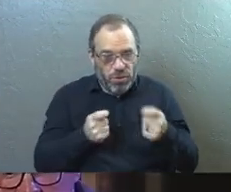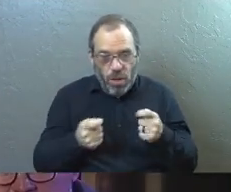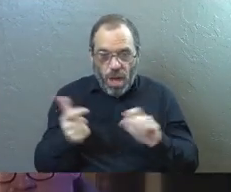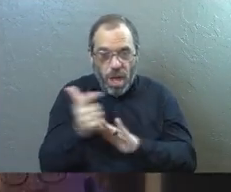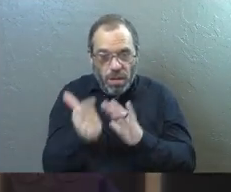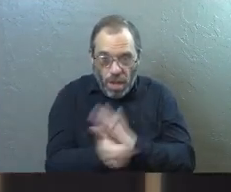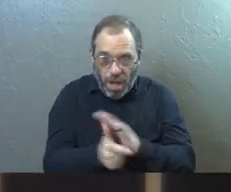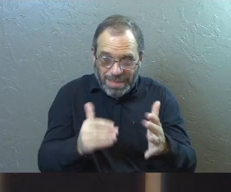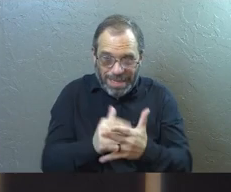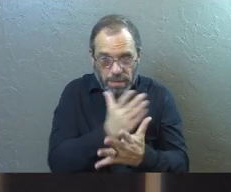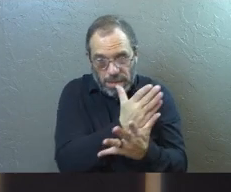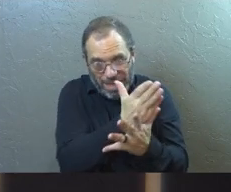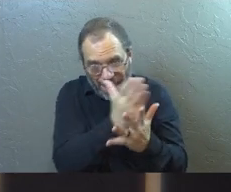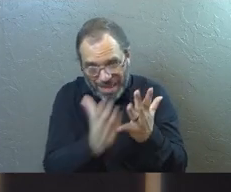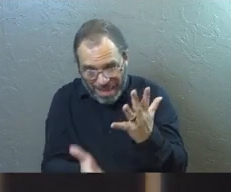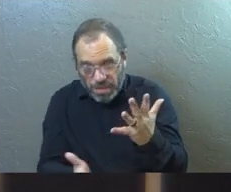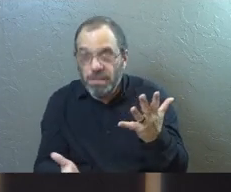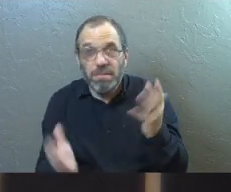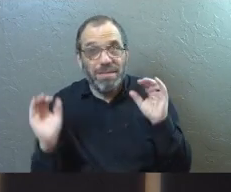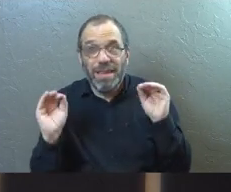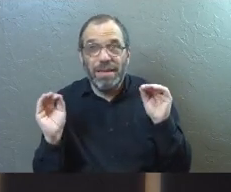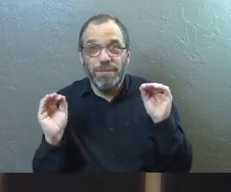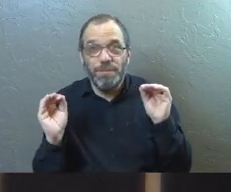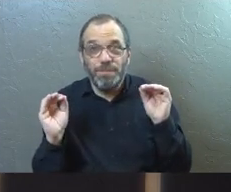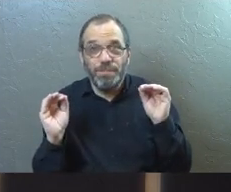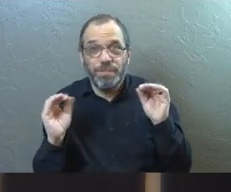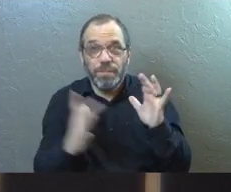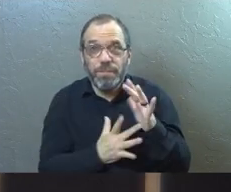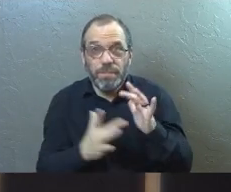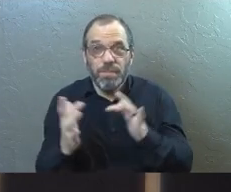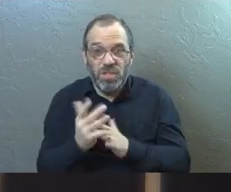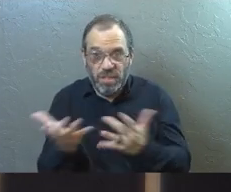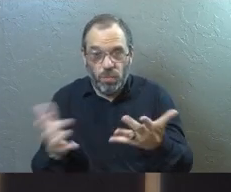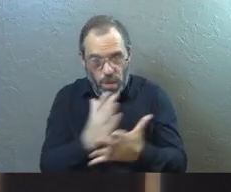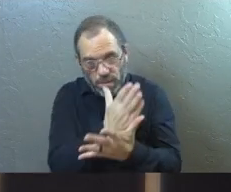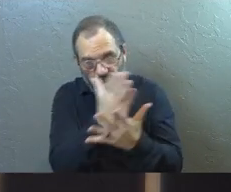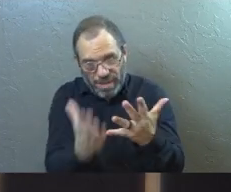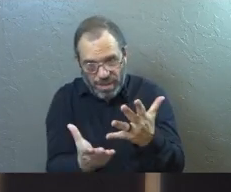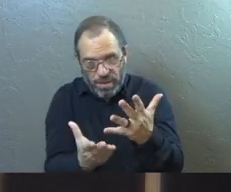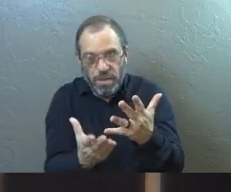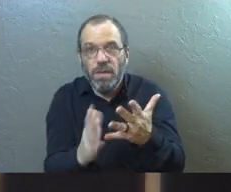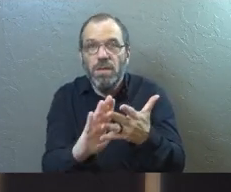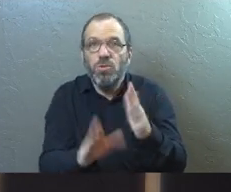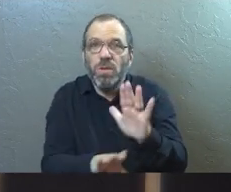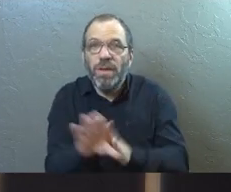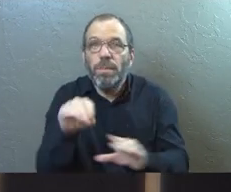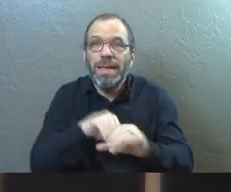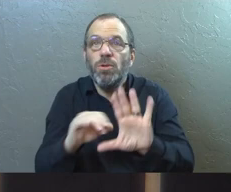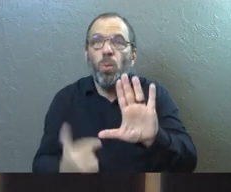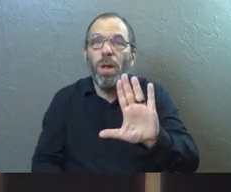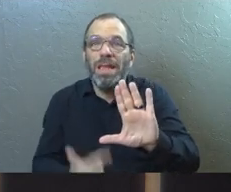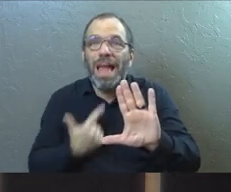no law against these things. Jesus wants these things growing in your life.